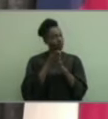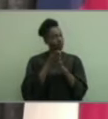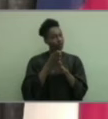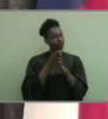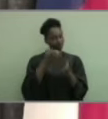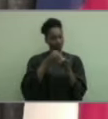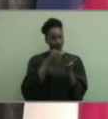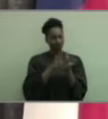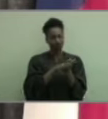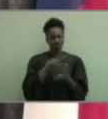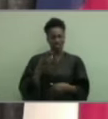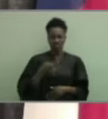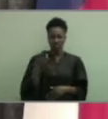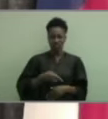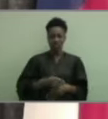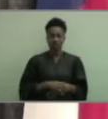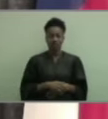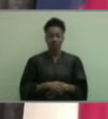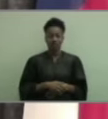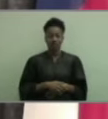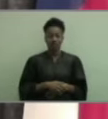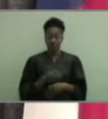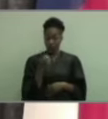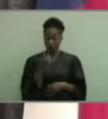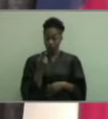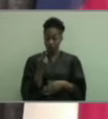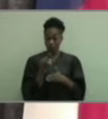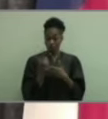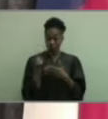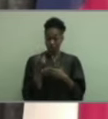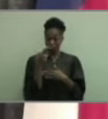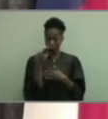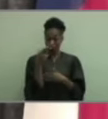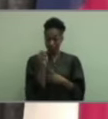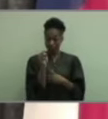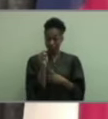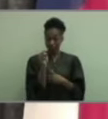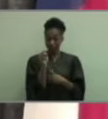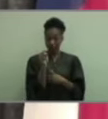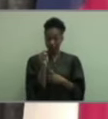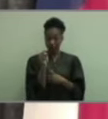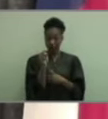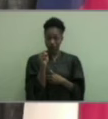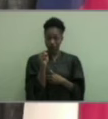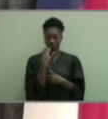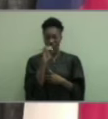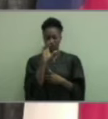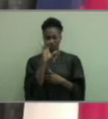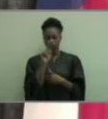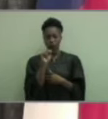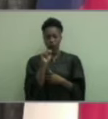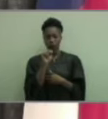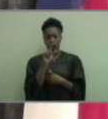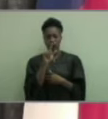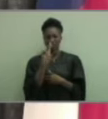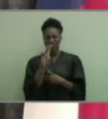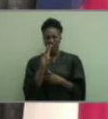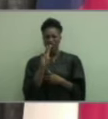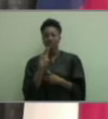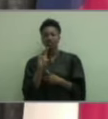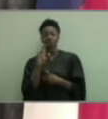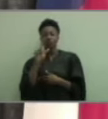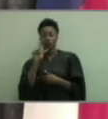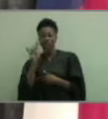Just a few weeks into your high school career, October 7th and 8th of 2016, you